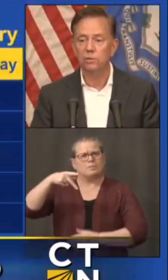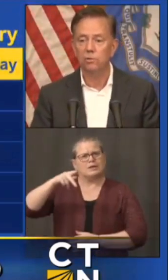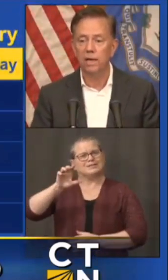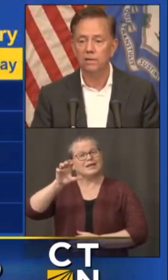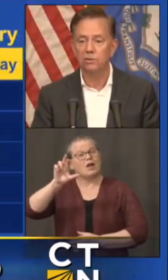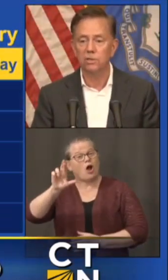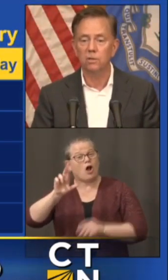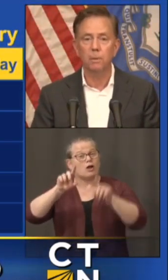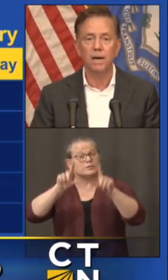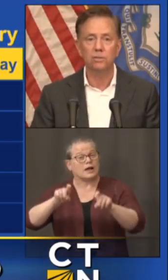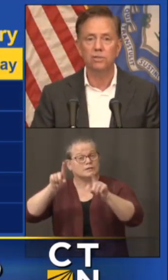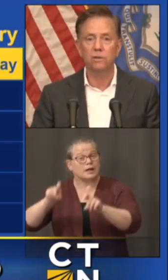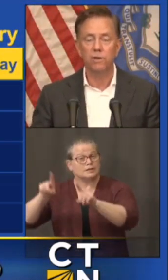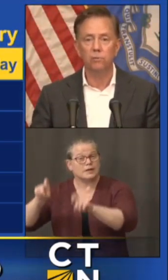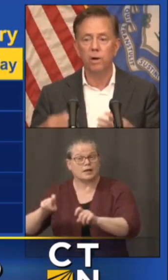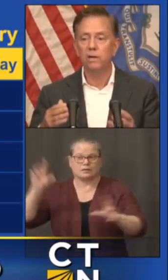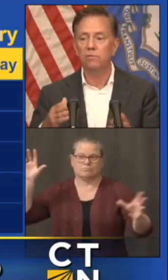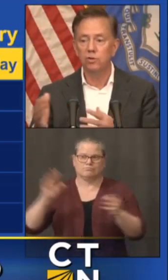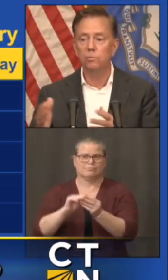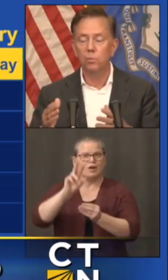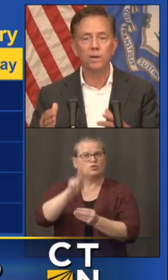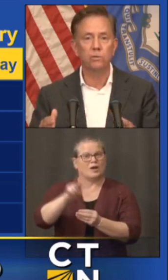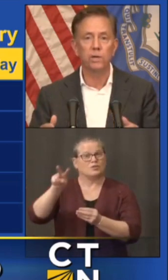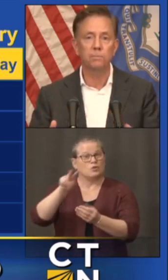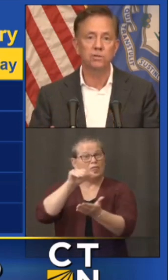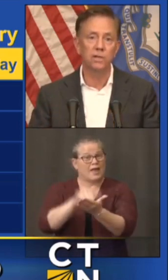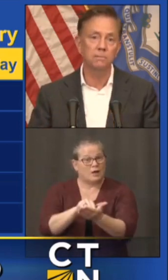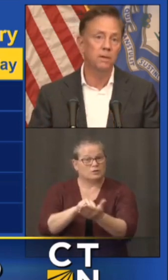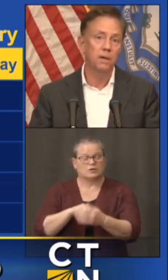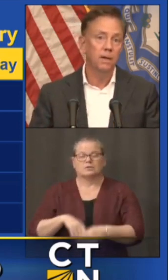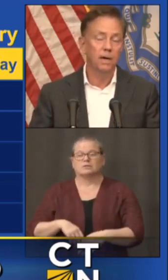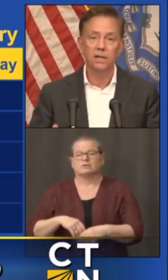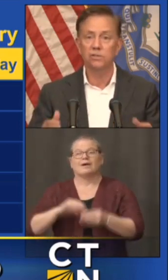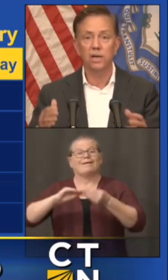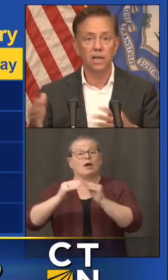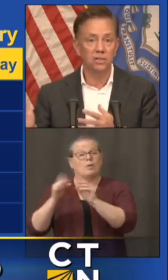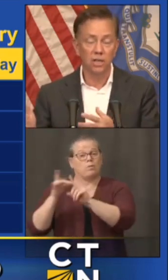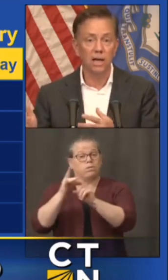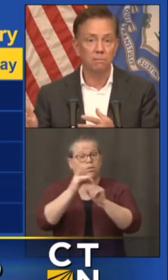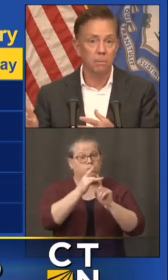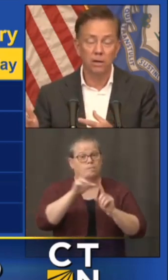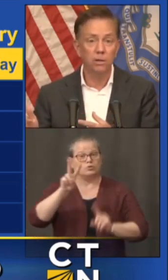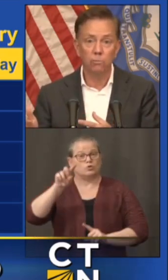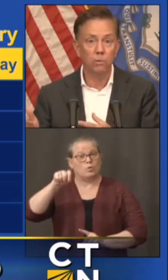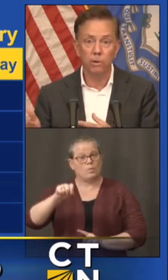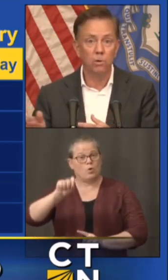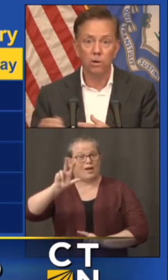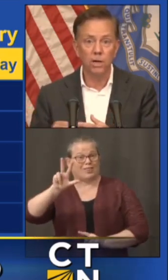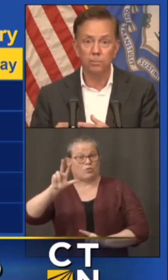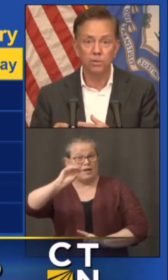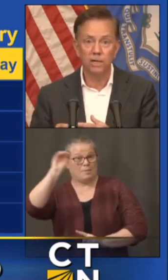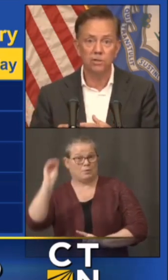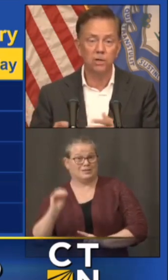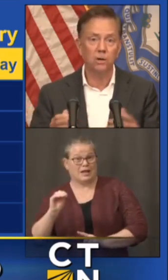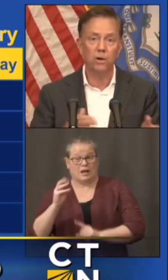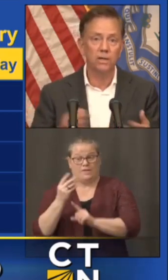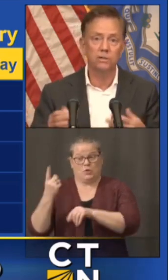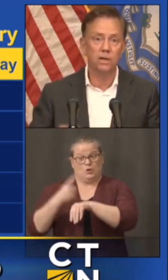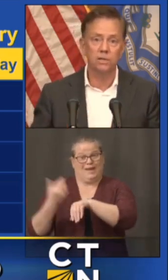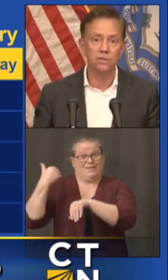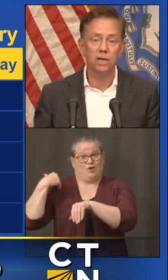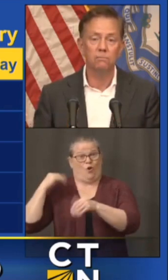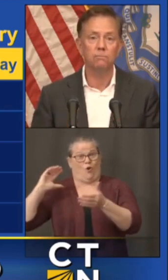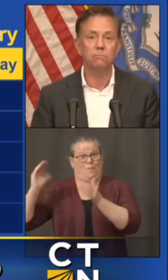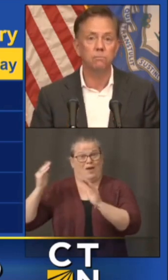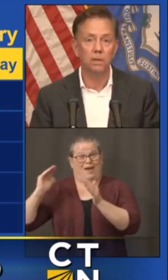22,000 the positivity rate of 2.3 percent I can say that's a lot better than where we were a couple days ago I